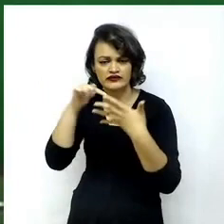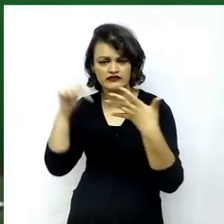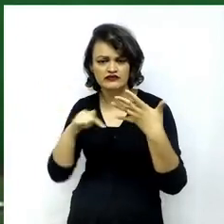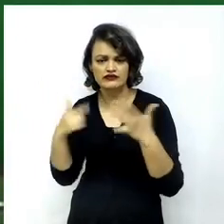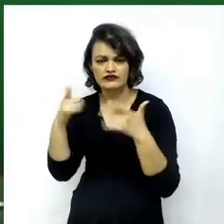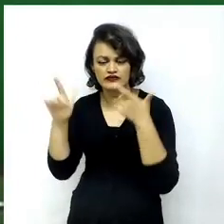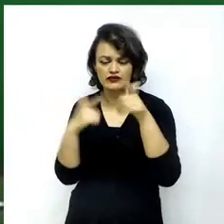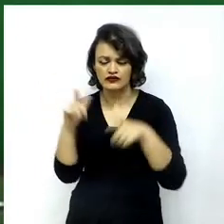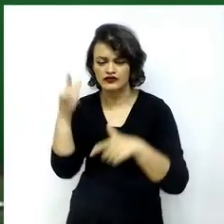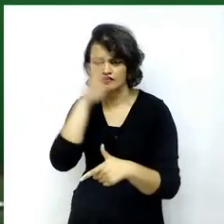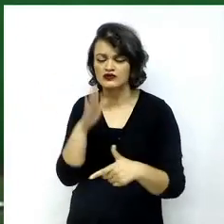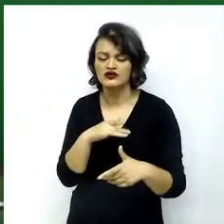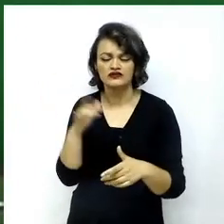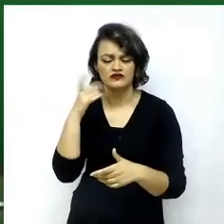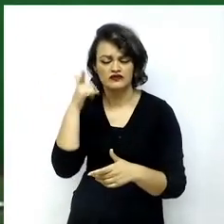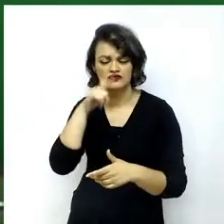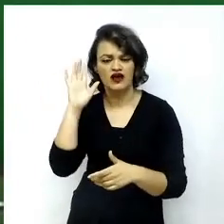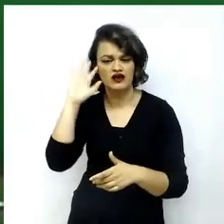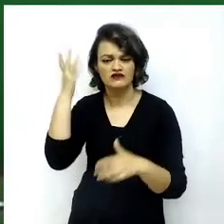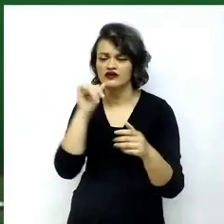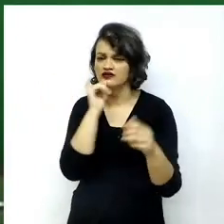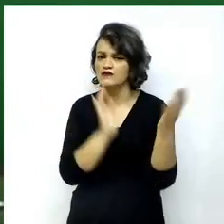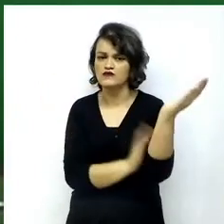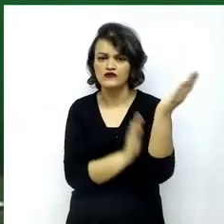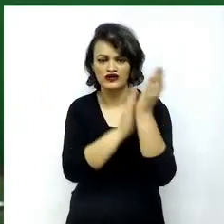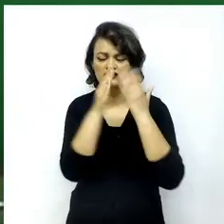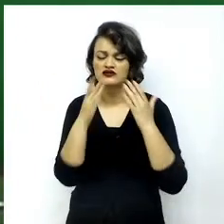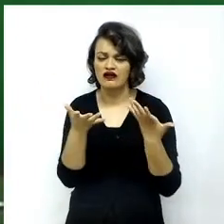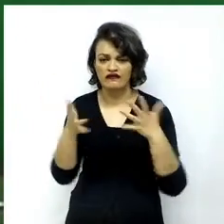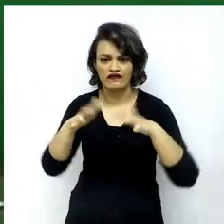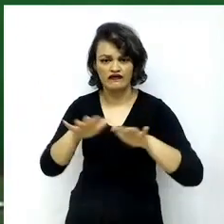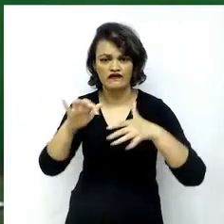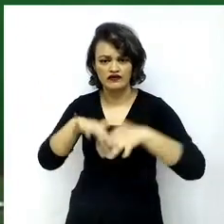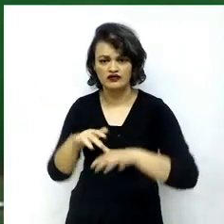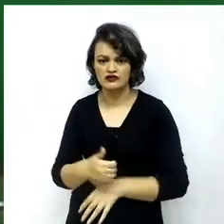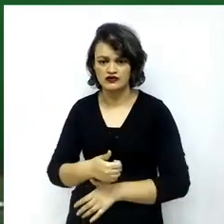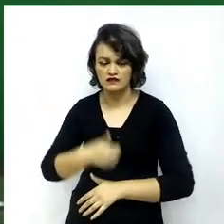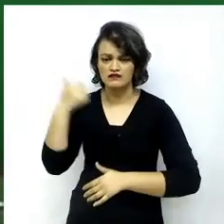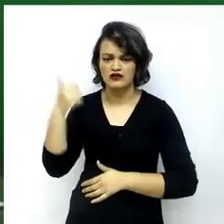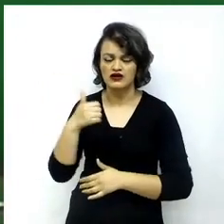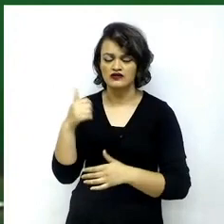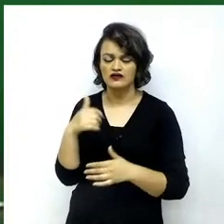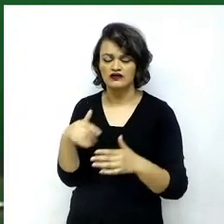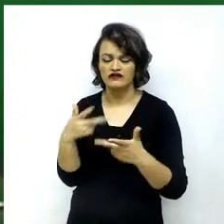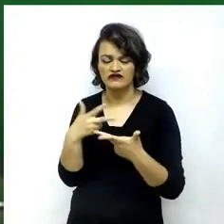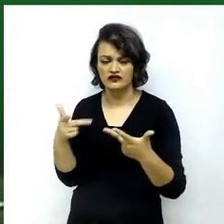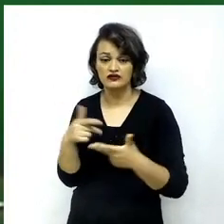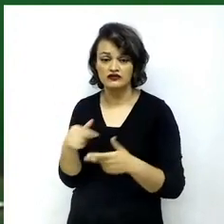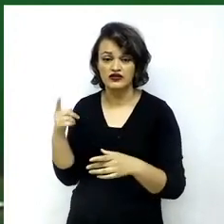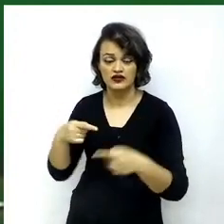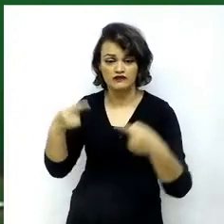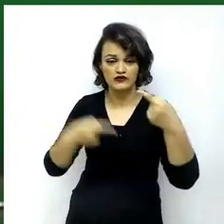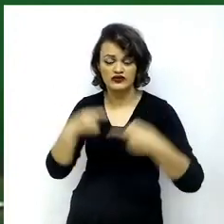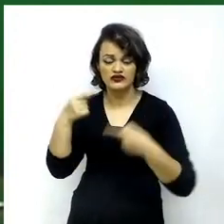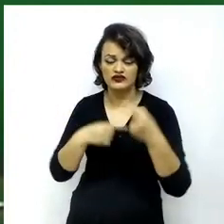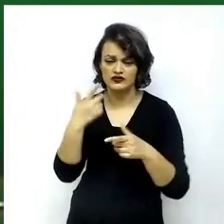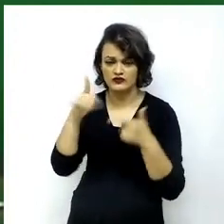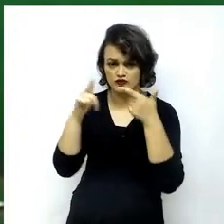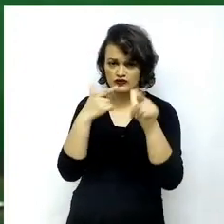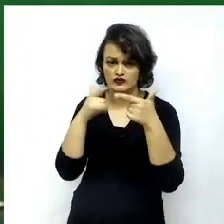such as red tape, greater integration and global value chains, and more result-oriented policies on innovation,